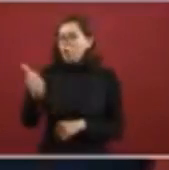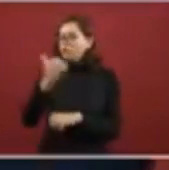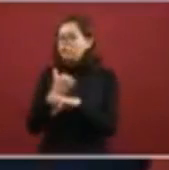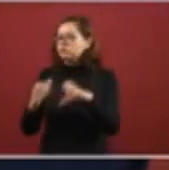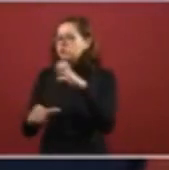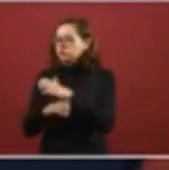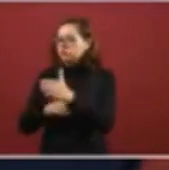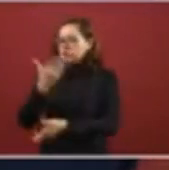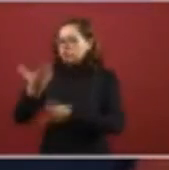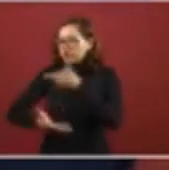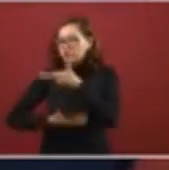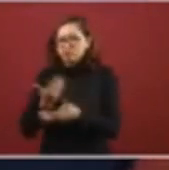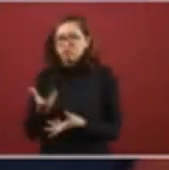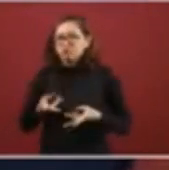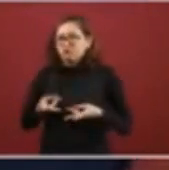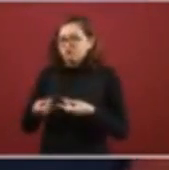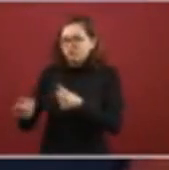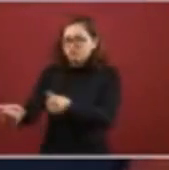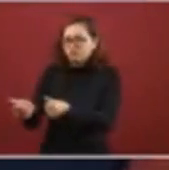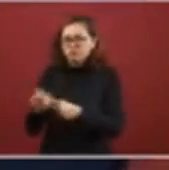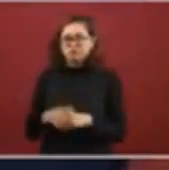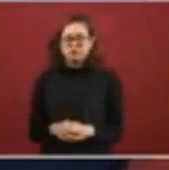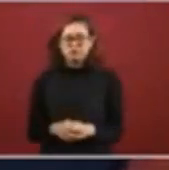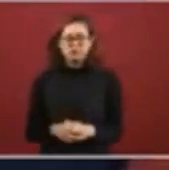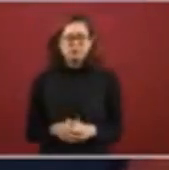other ends or means.